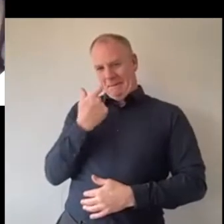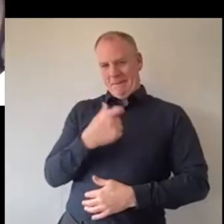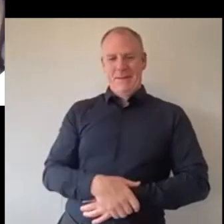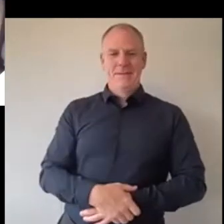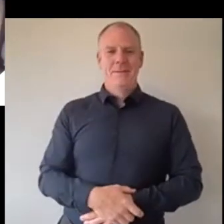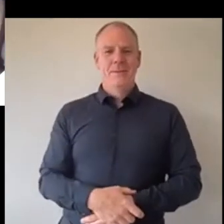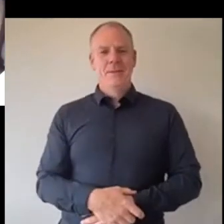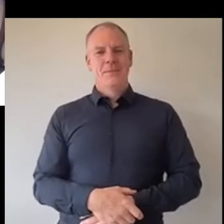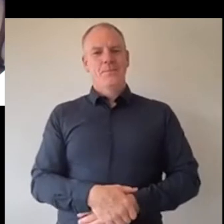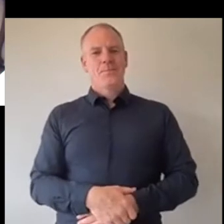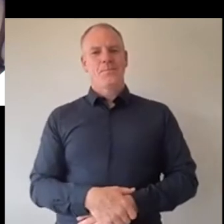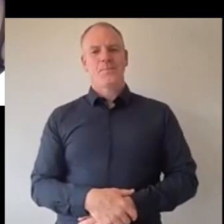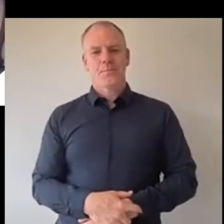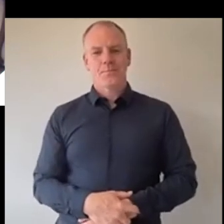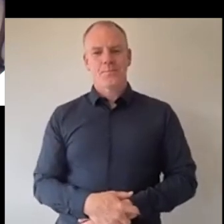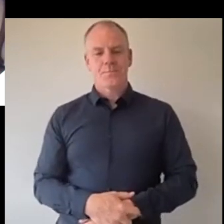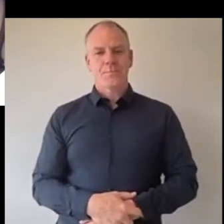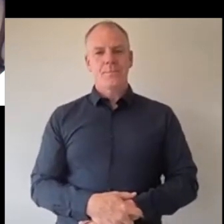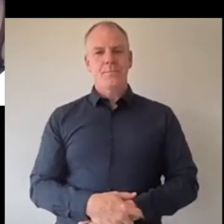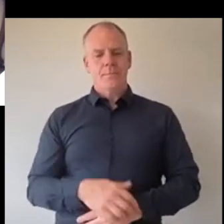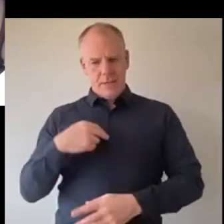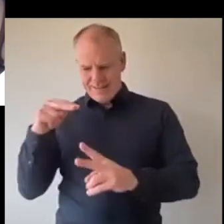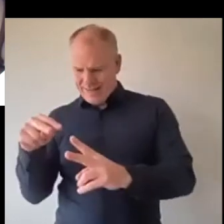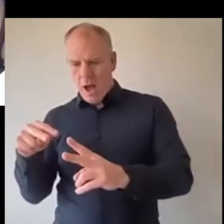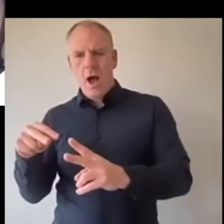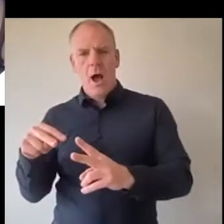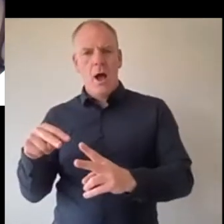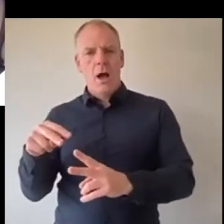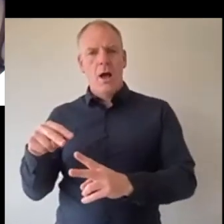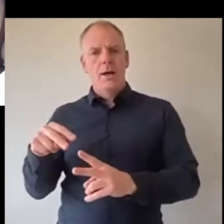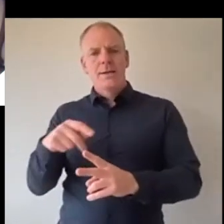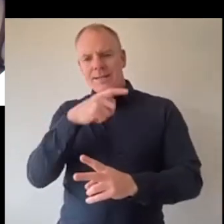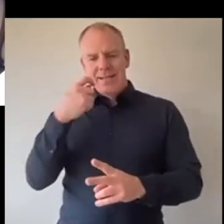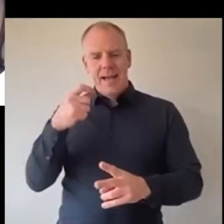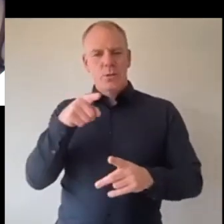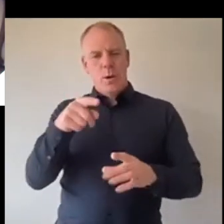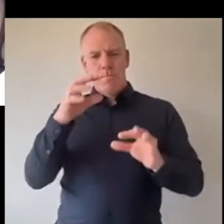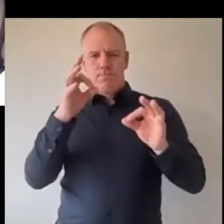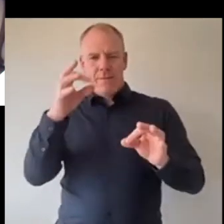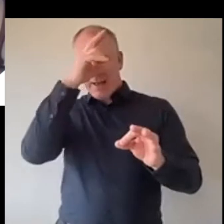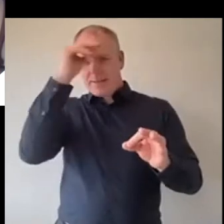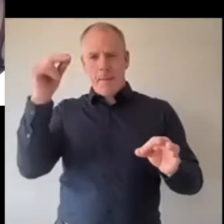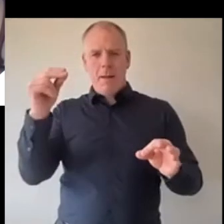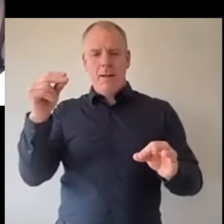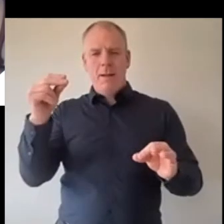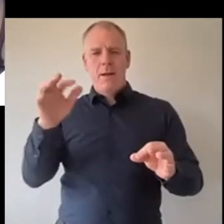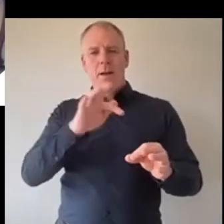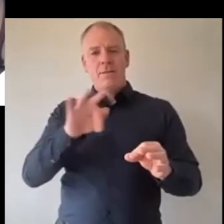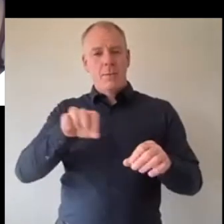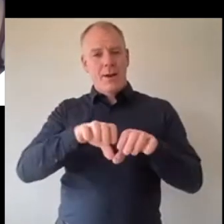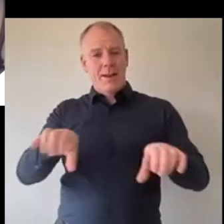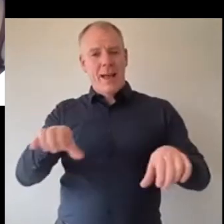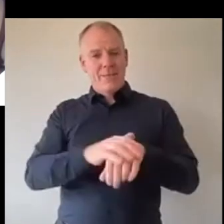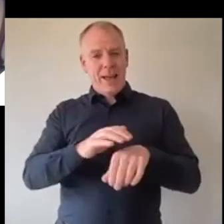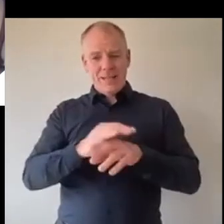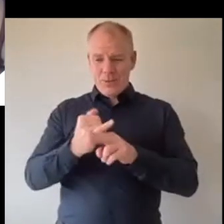uh and I also noticed that you've been described as a shining example uh by your classmates and by